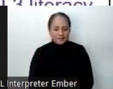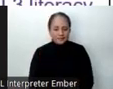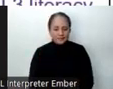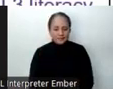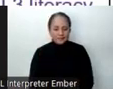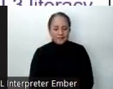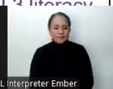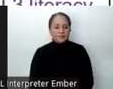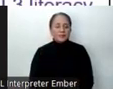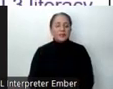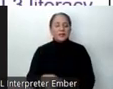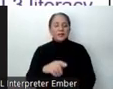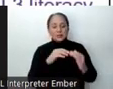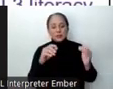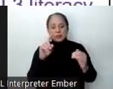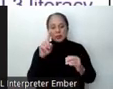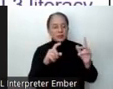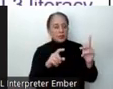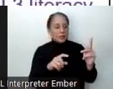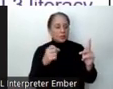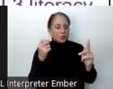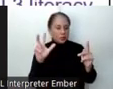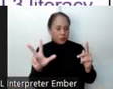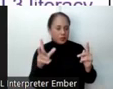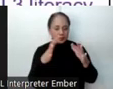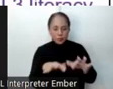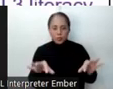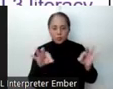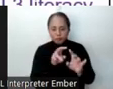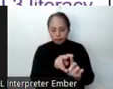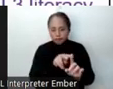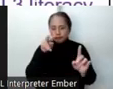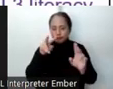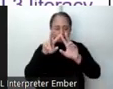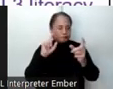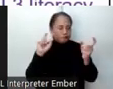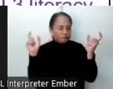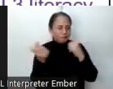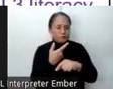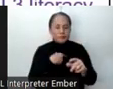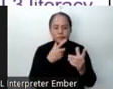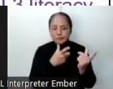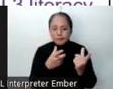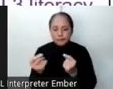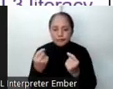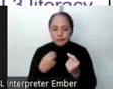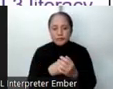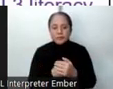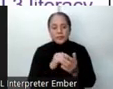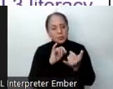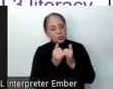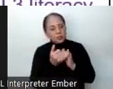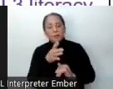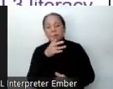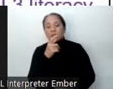For key stage 1 or K-3, the most significant aspect of the reform was the implementation of the shift to mother